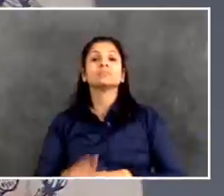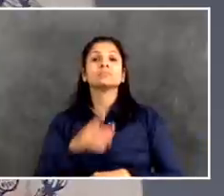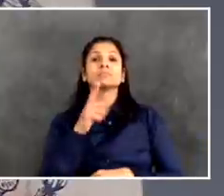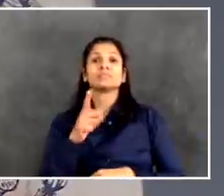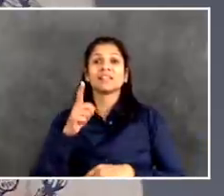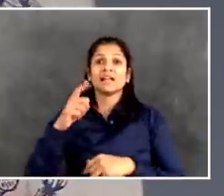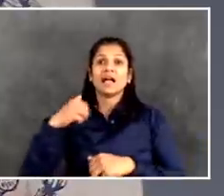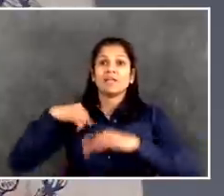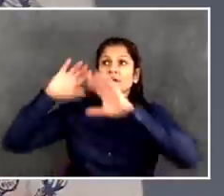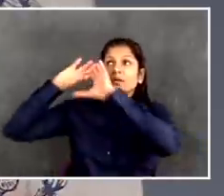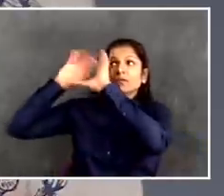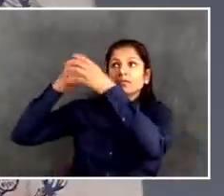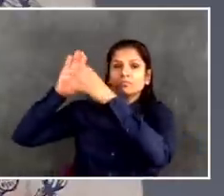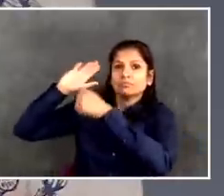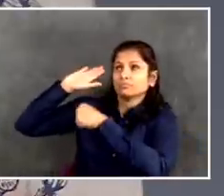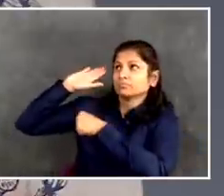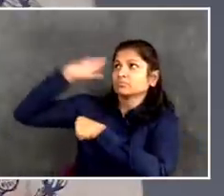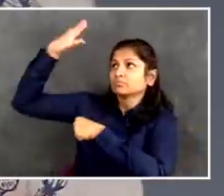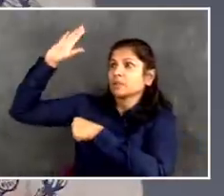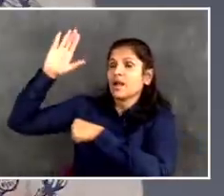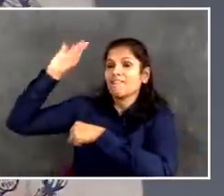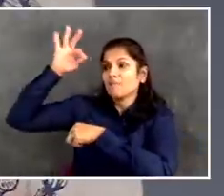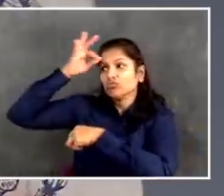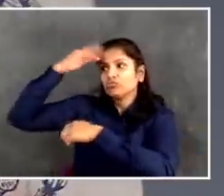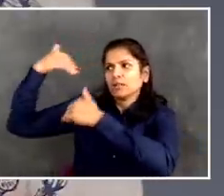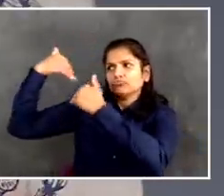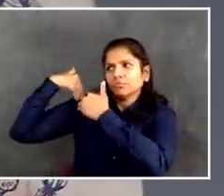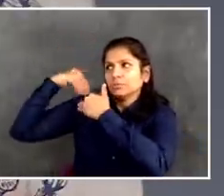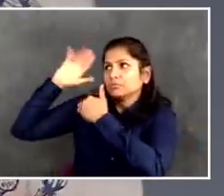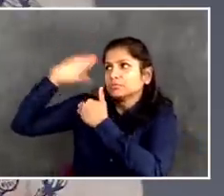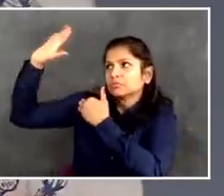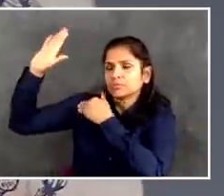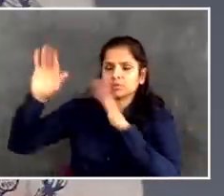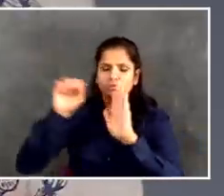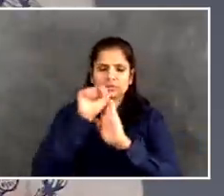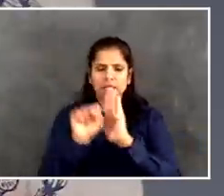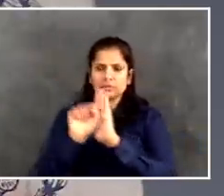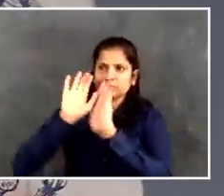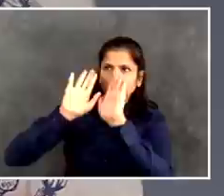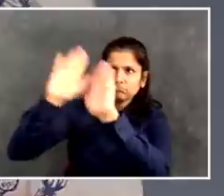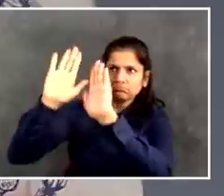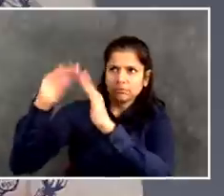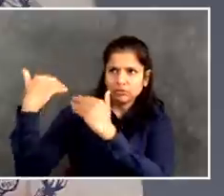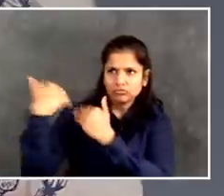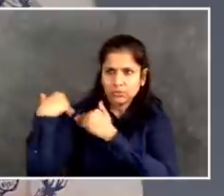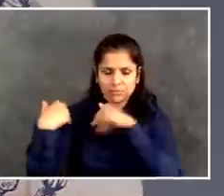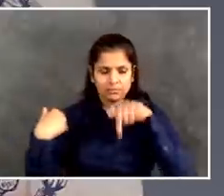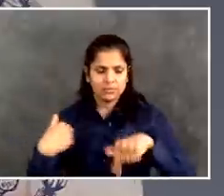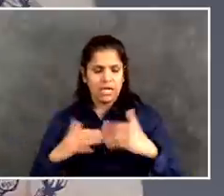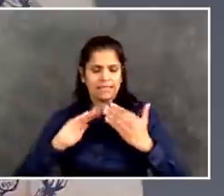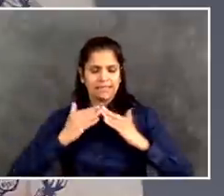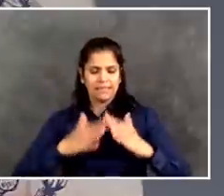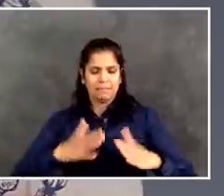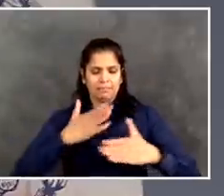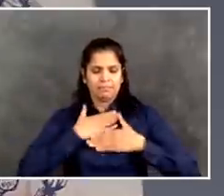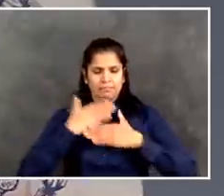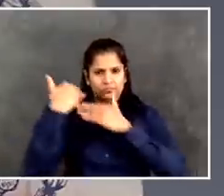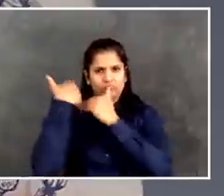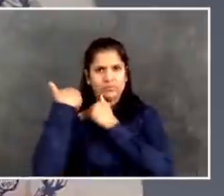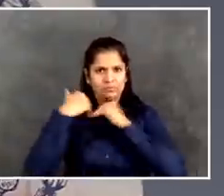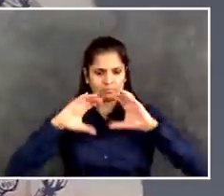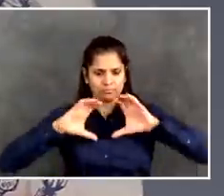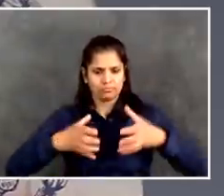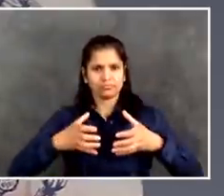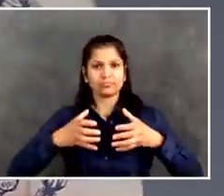measures that we think are right for judging our reality and when we can make moves that affect our